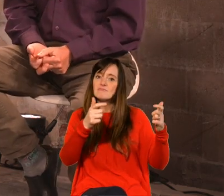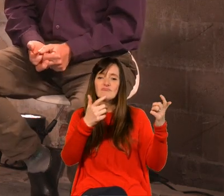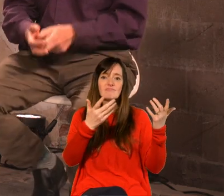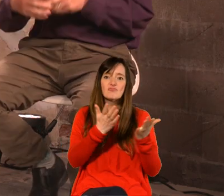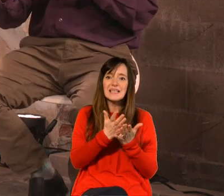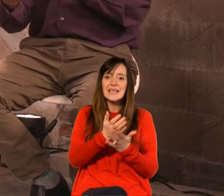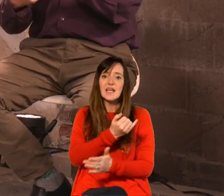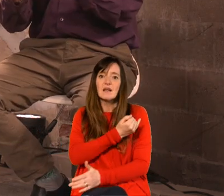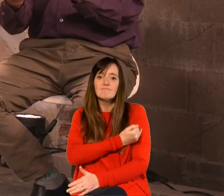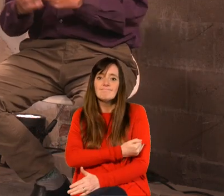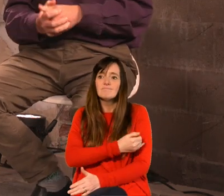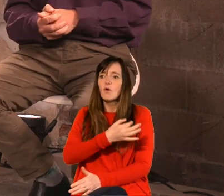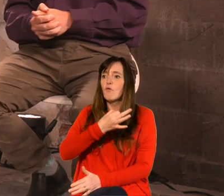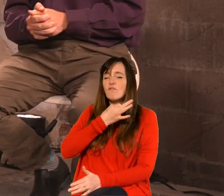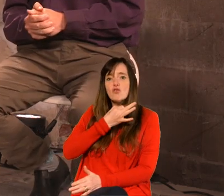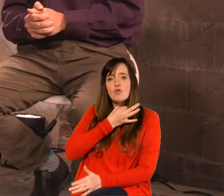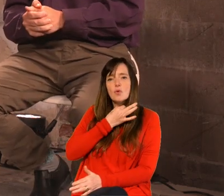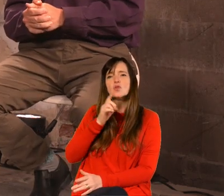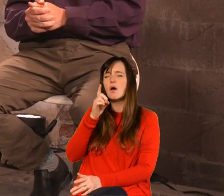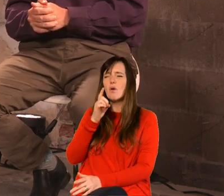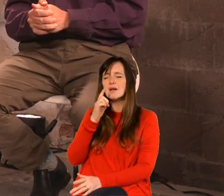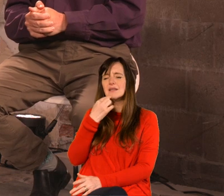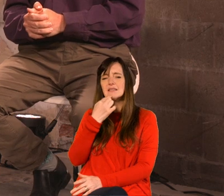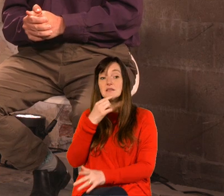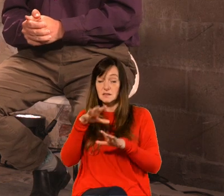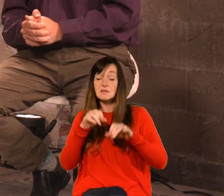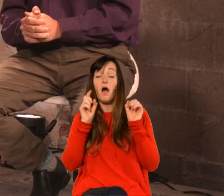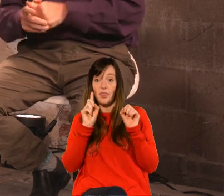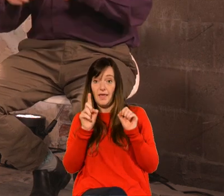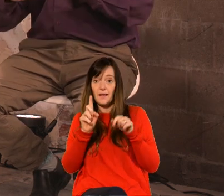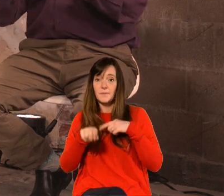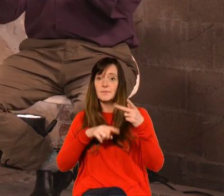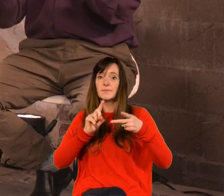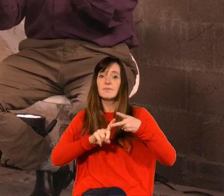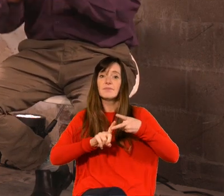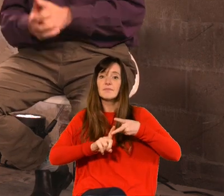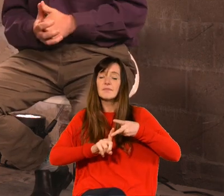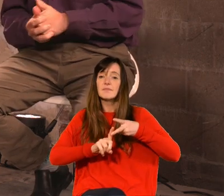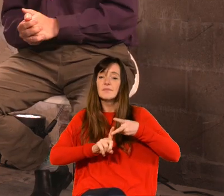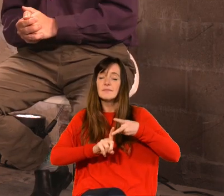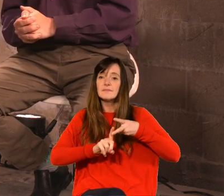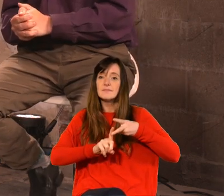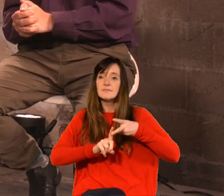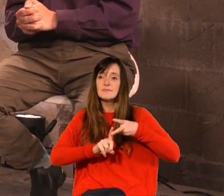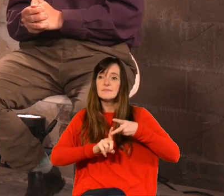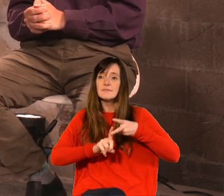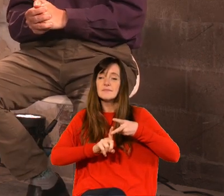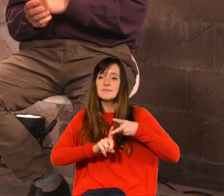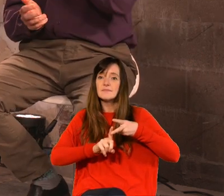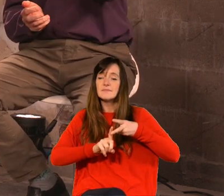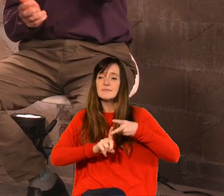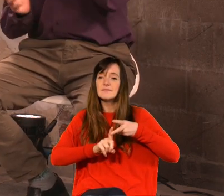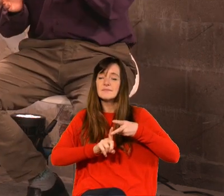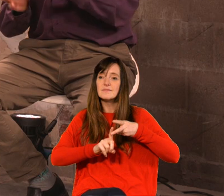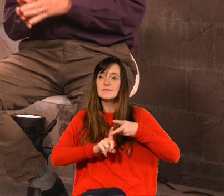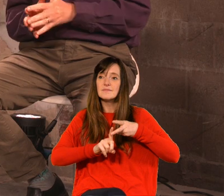as a society so i would prod into that to start with and see how your friend uh responds then the thing i'd add as well that i think is very important helena